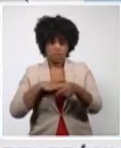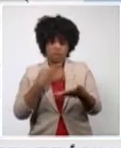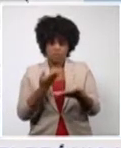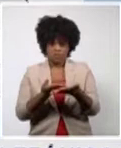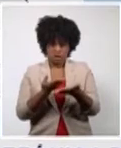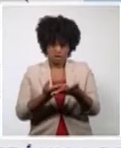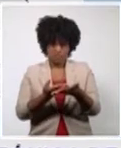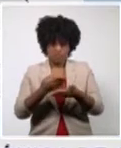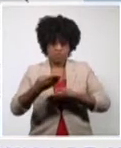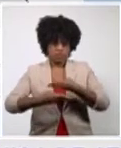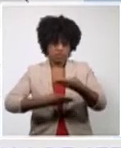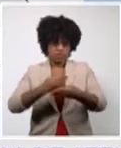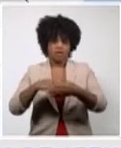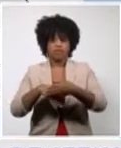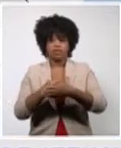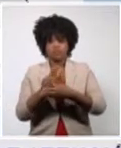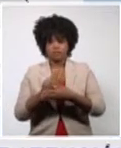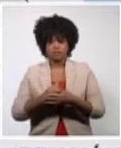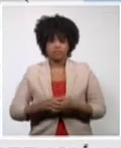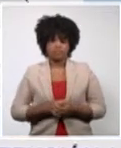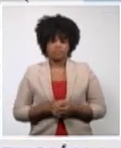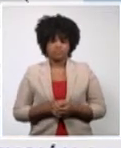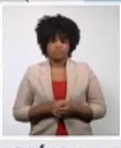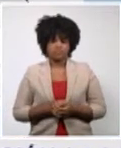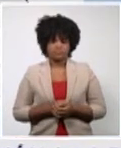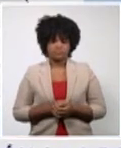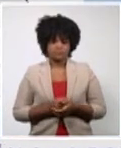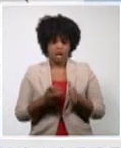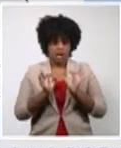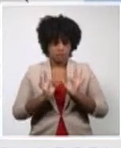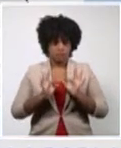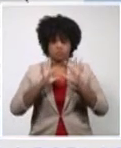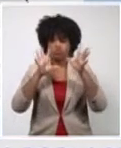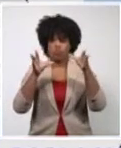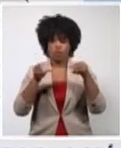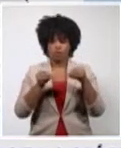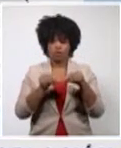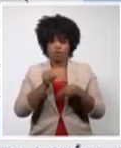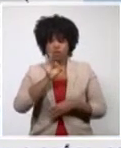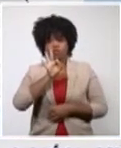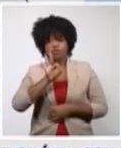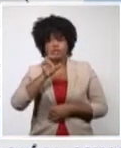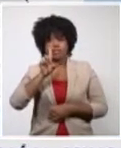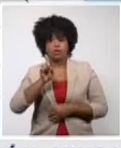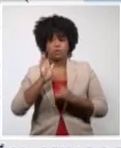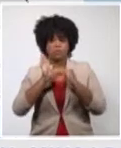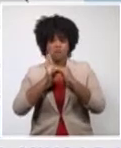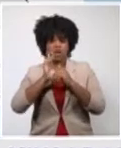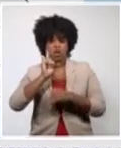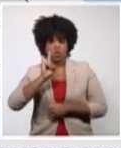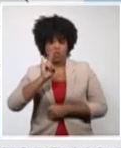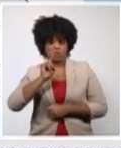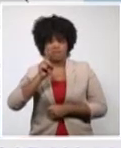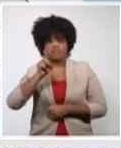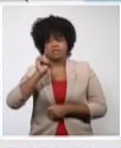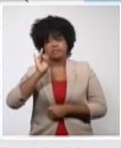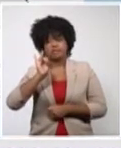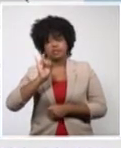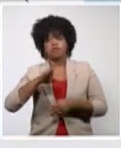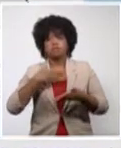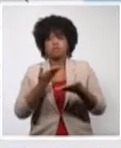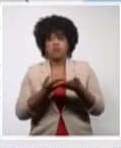a day. In this way, 81,917 samples were analyzed.